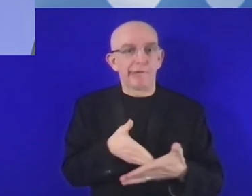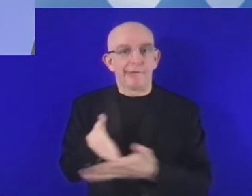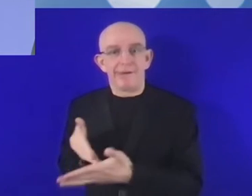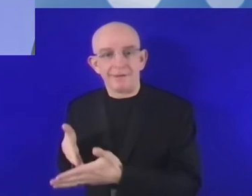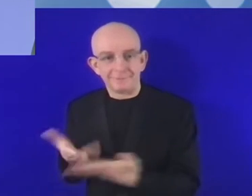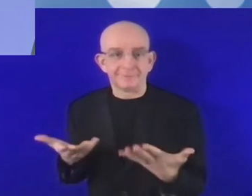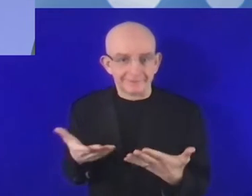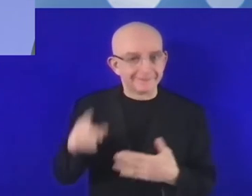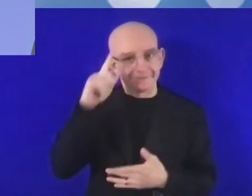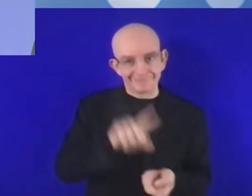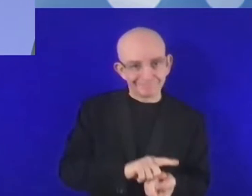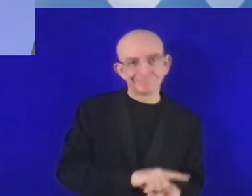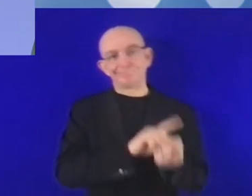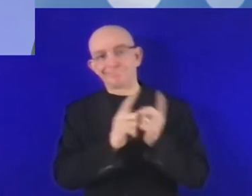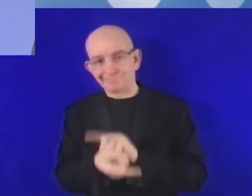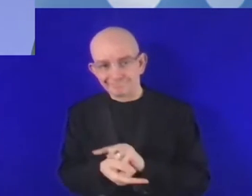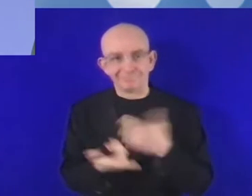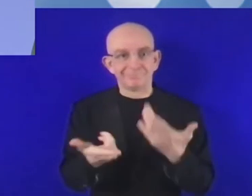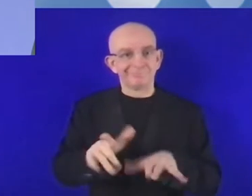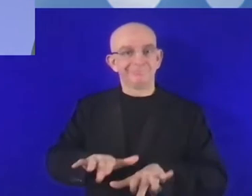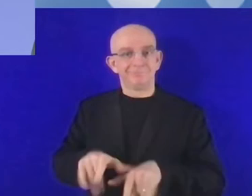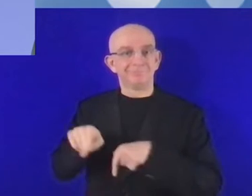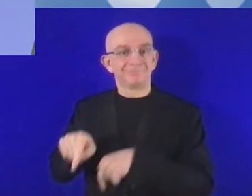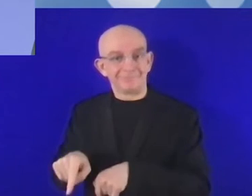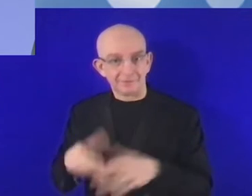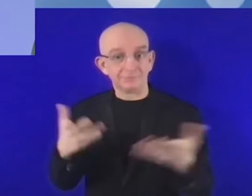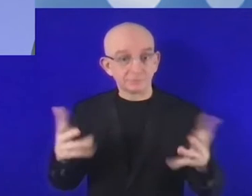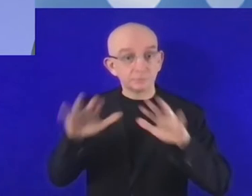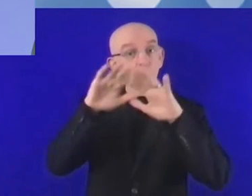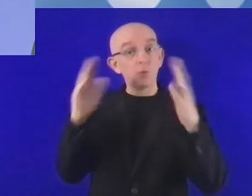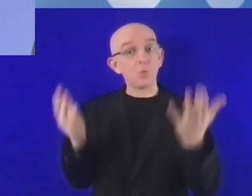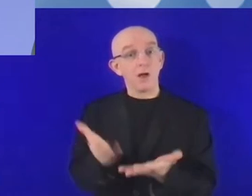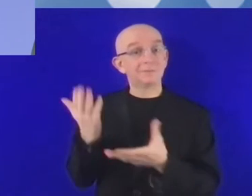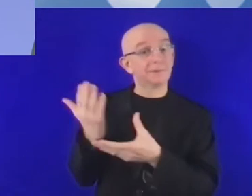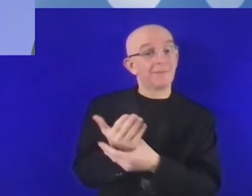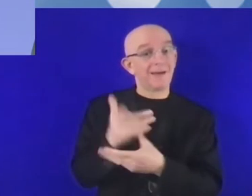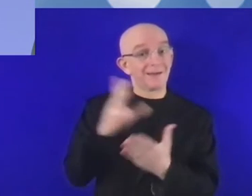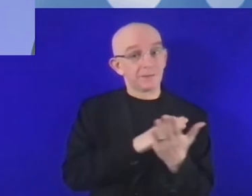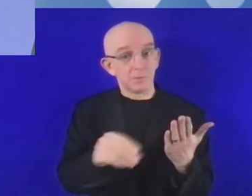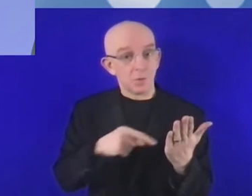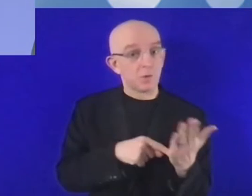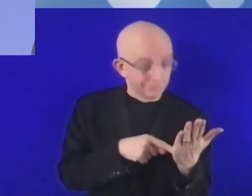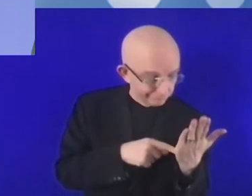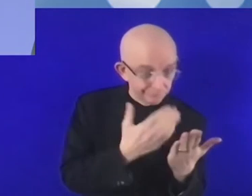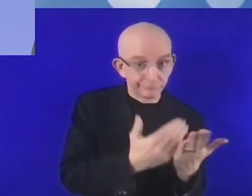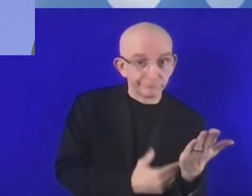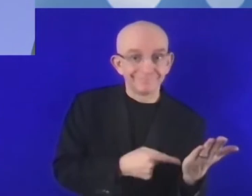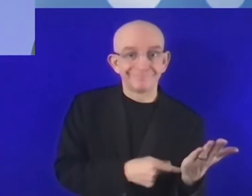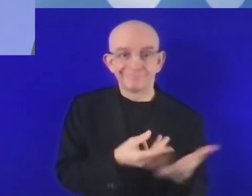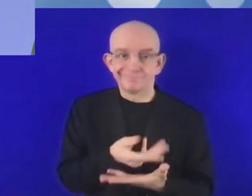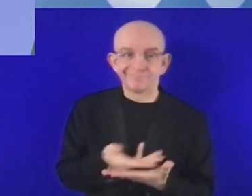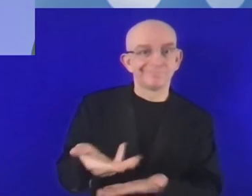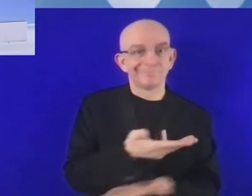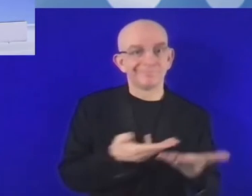result of pandemic, 32% of the Polish companies started to use or increase the use of internet in the end.